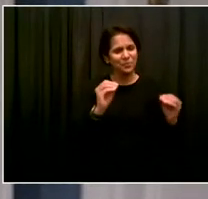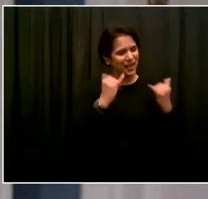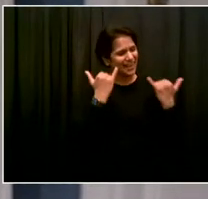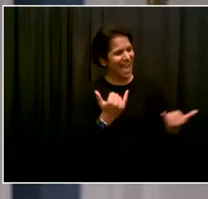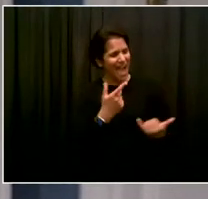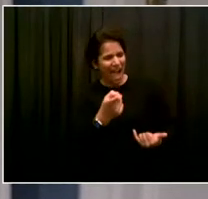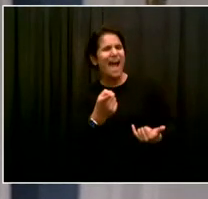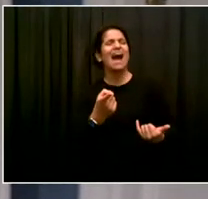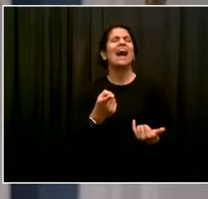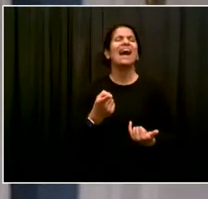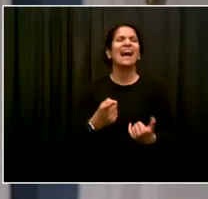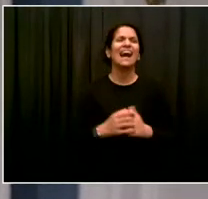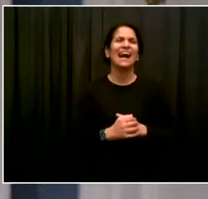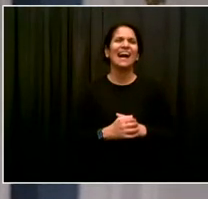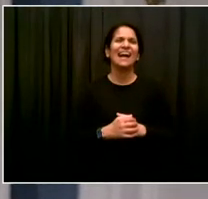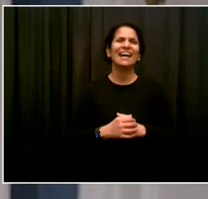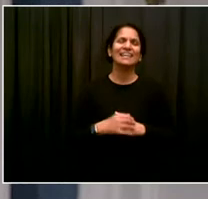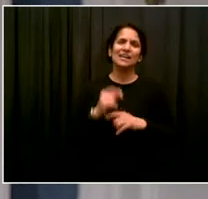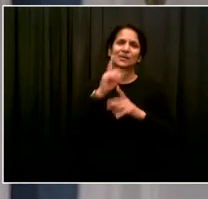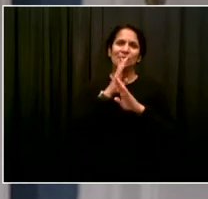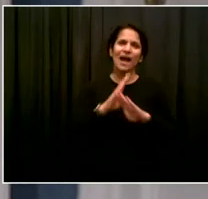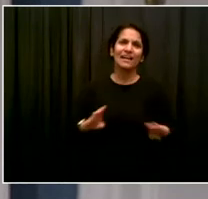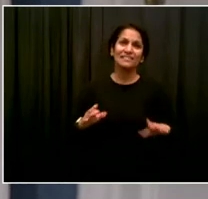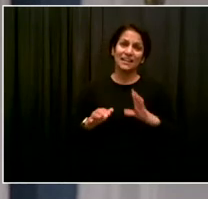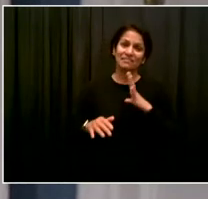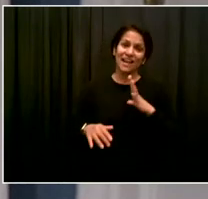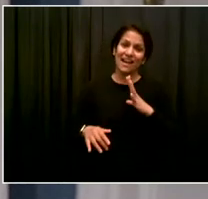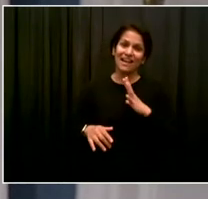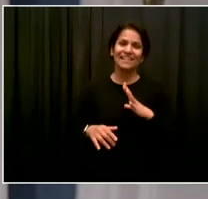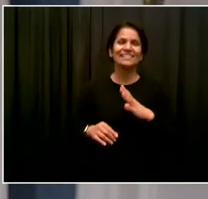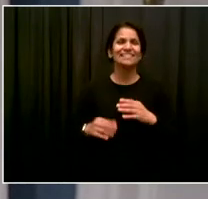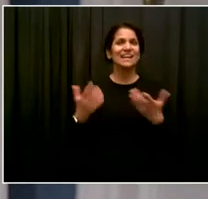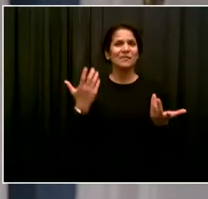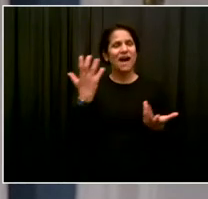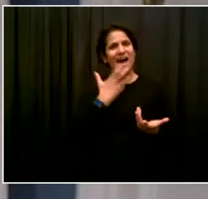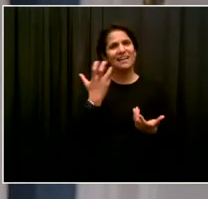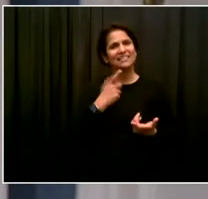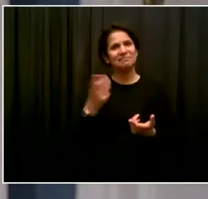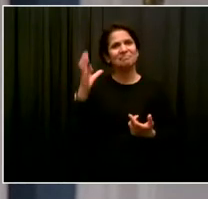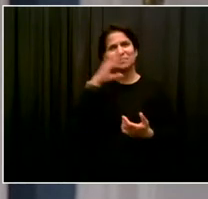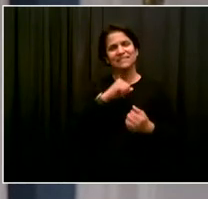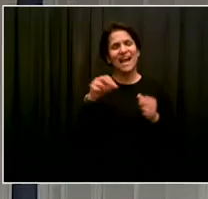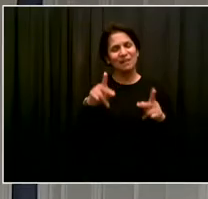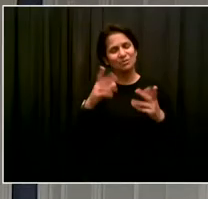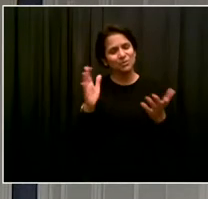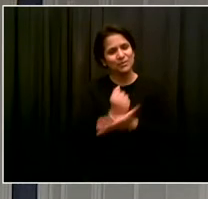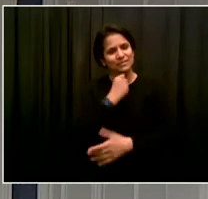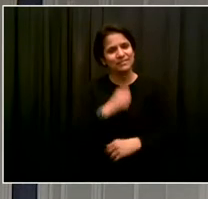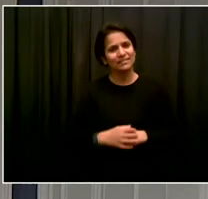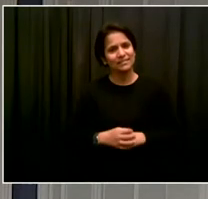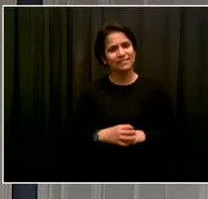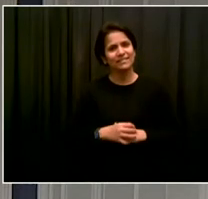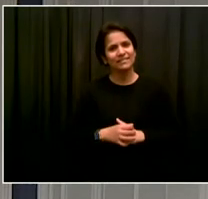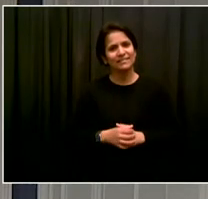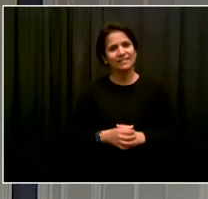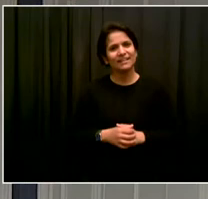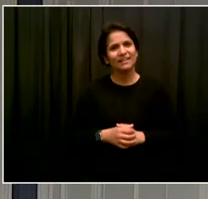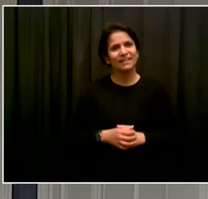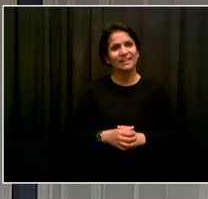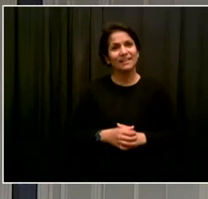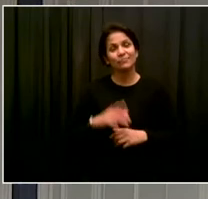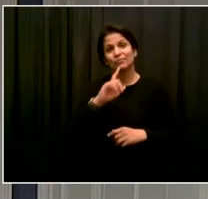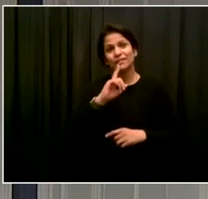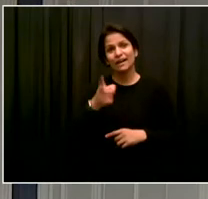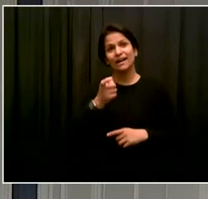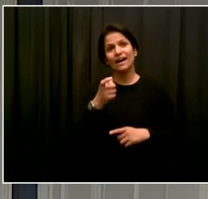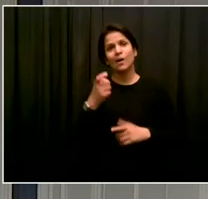can bear silent witness if you want, but I just thought that was really a lost opportunity. So Ben Furness, climate and sustainability director, I just want to thank you.